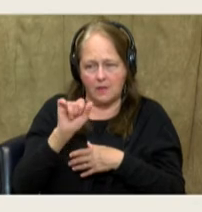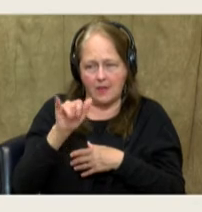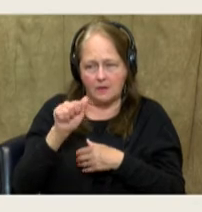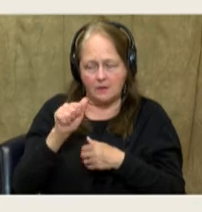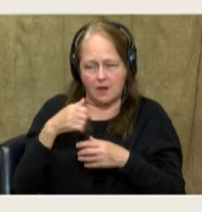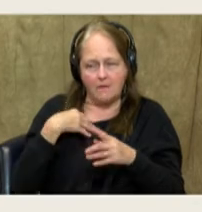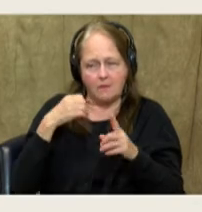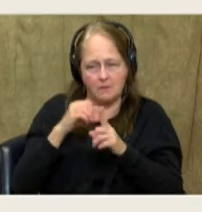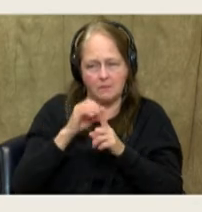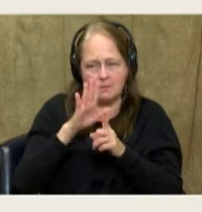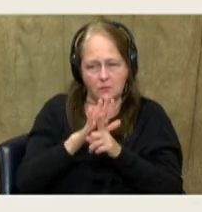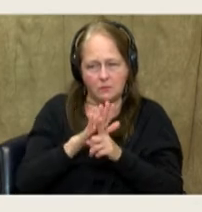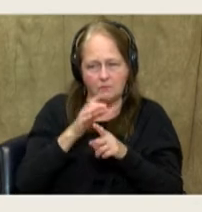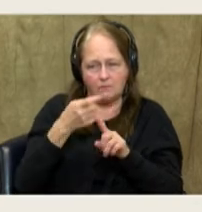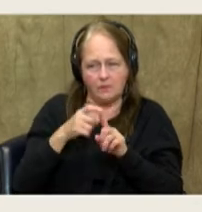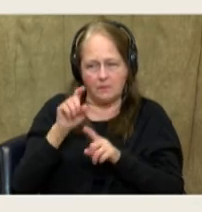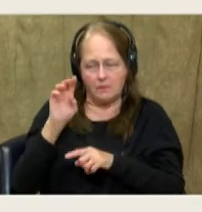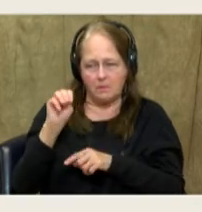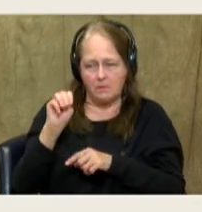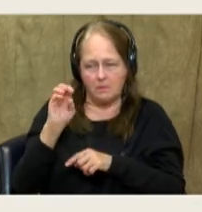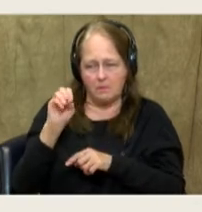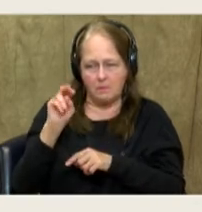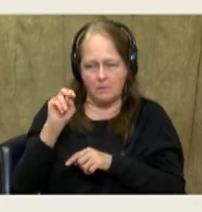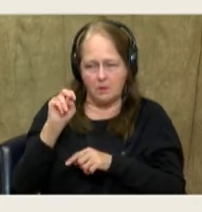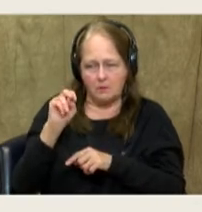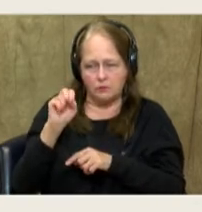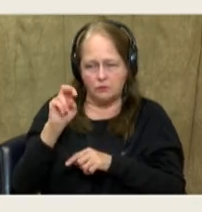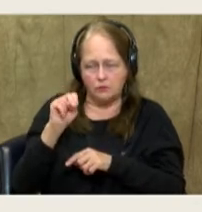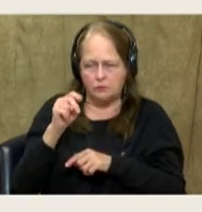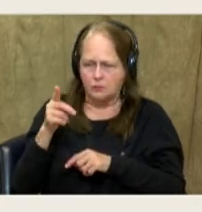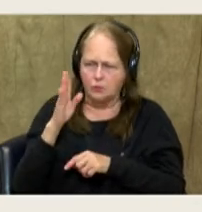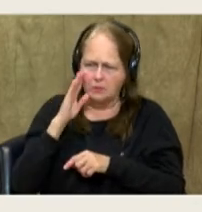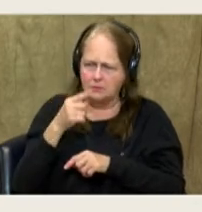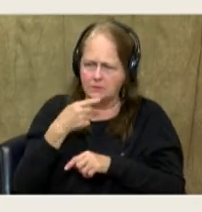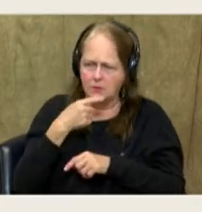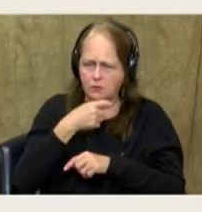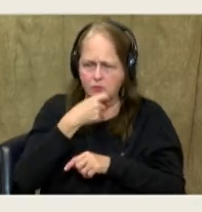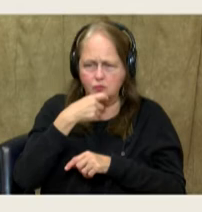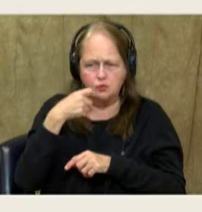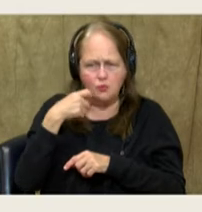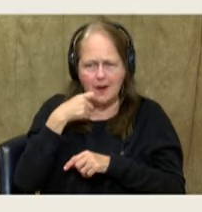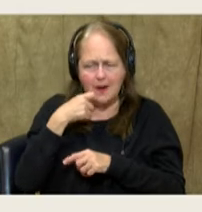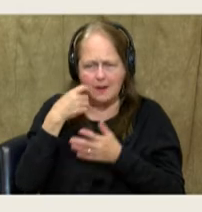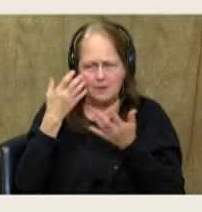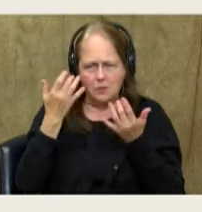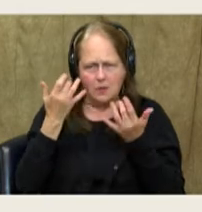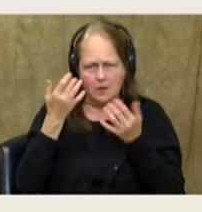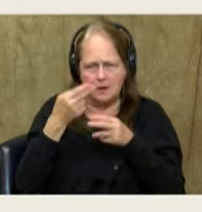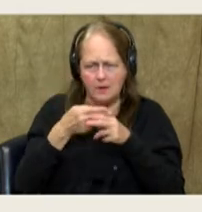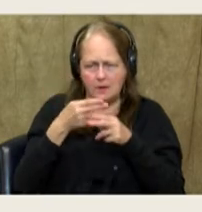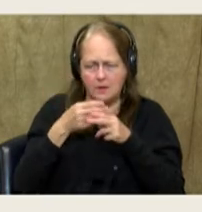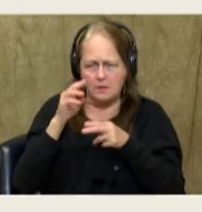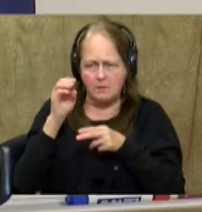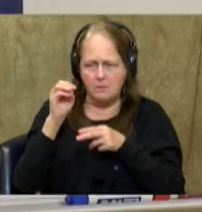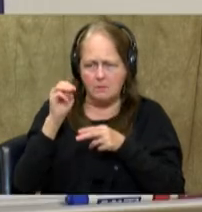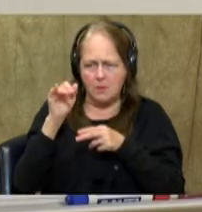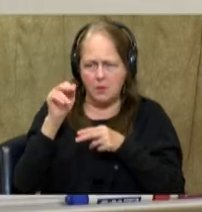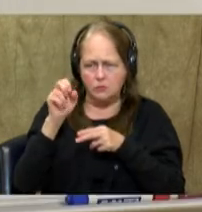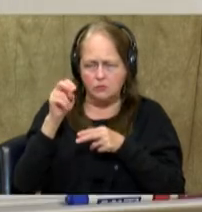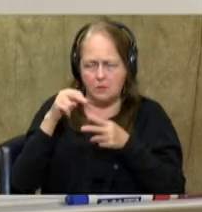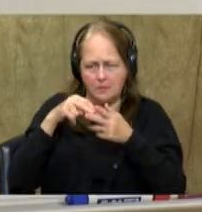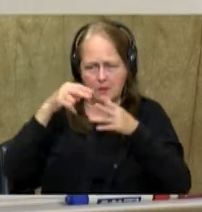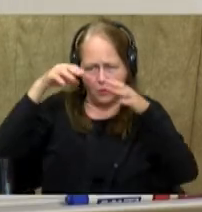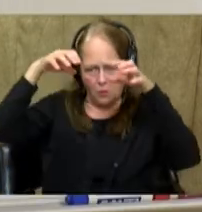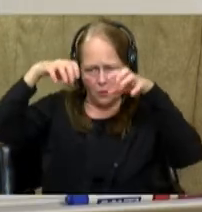by the monsoons. So you may have heard me say a dry monsoon, you're wondering, wait a second, I thought a monsoon was